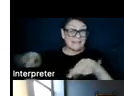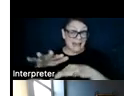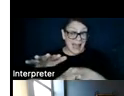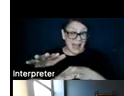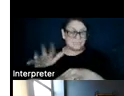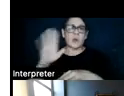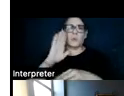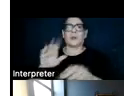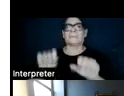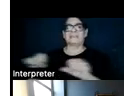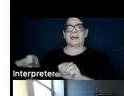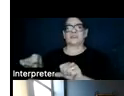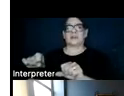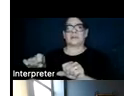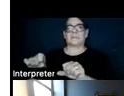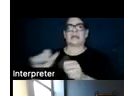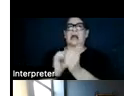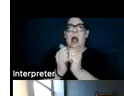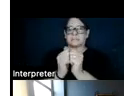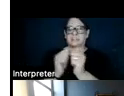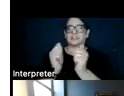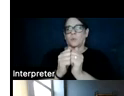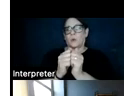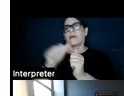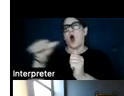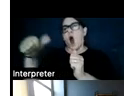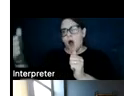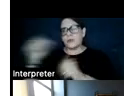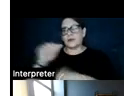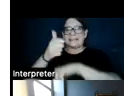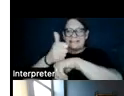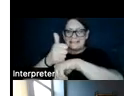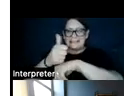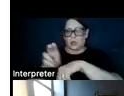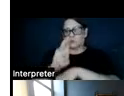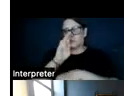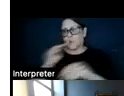potentially be in direct competition with one of these existing land uses.